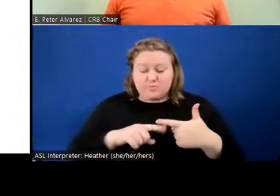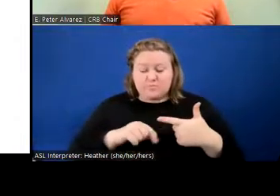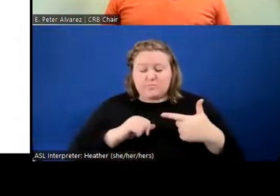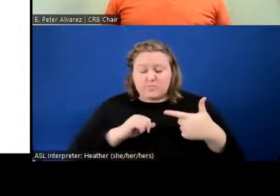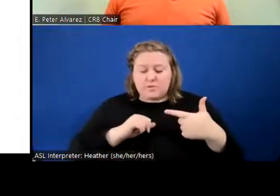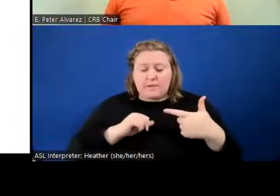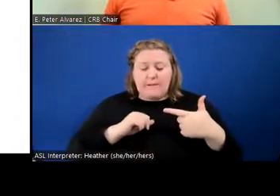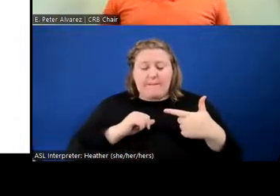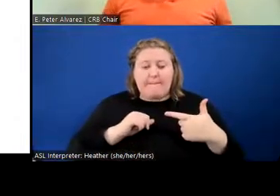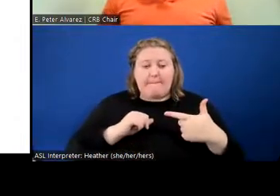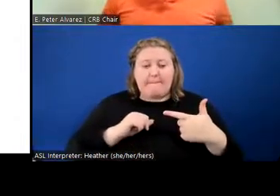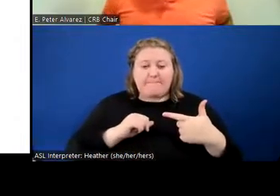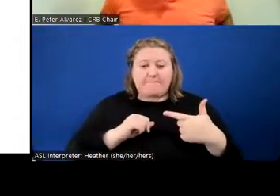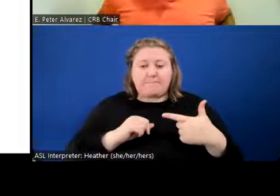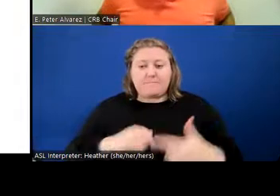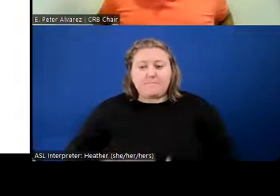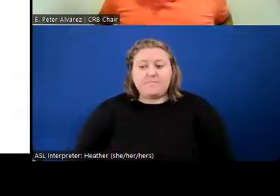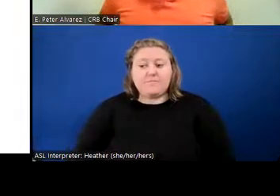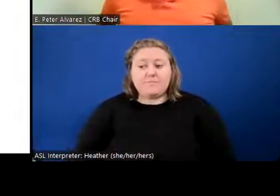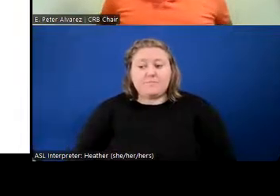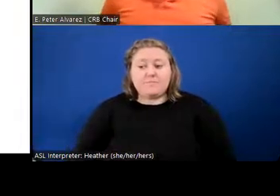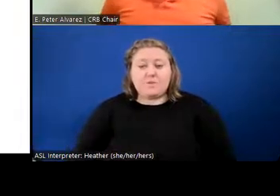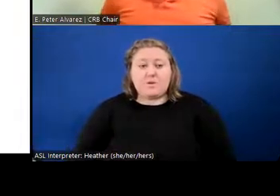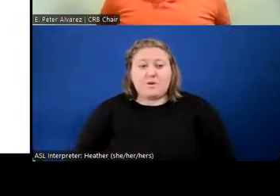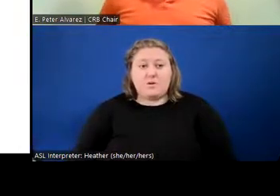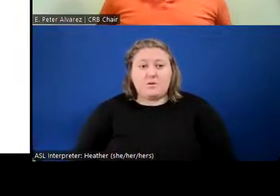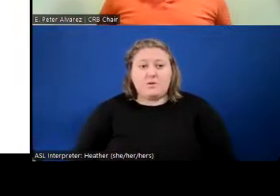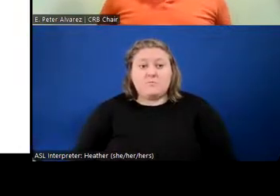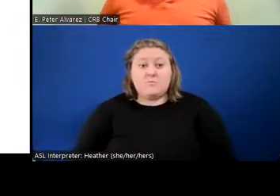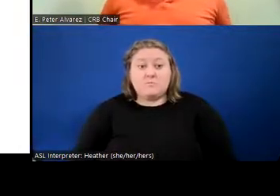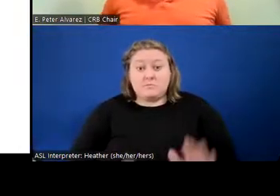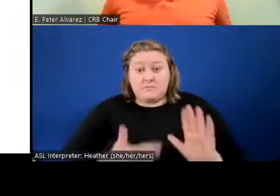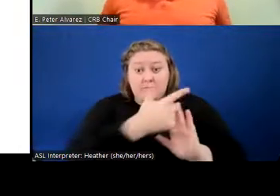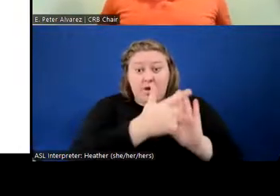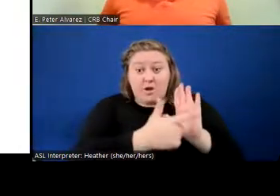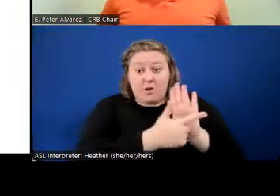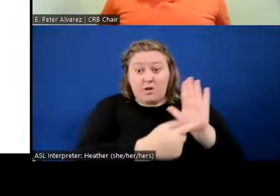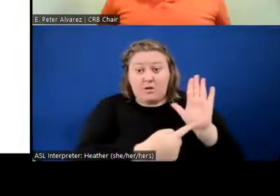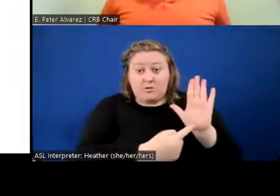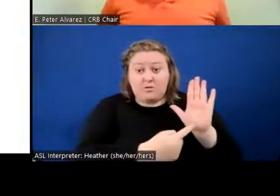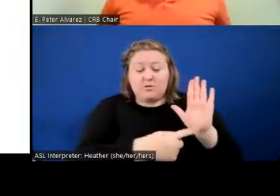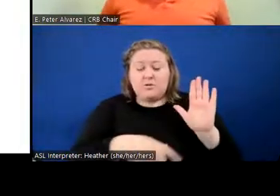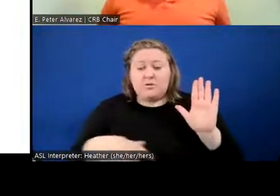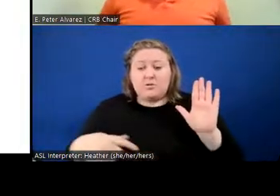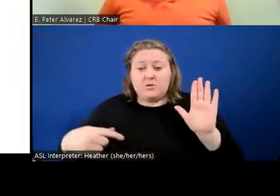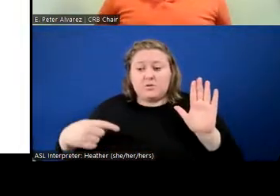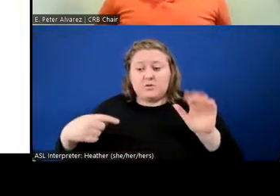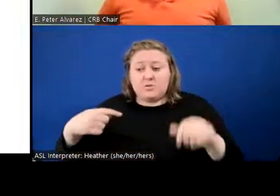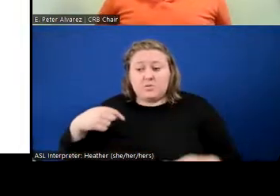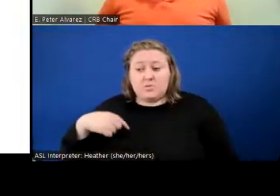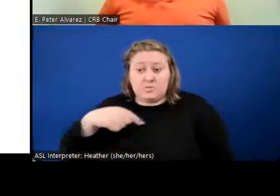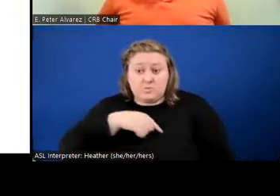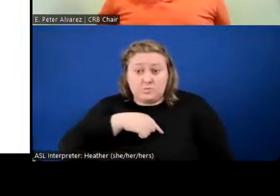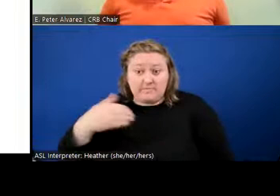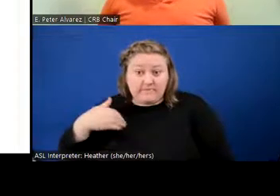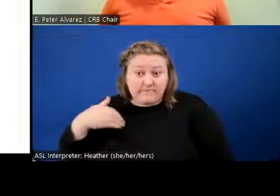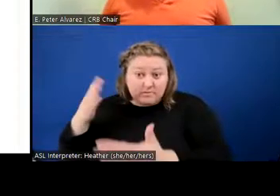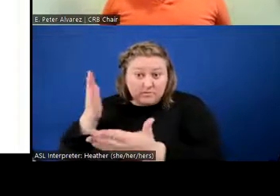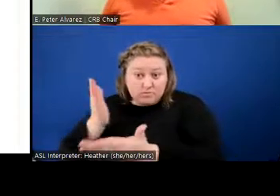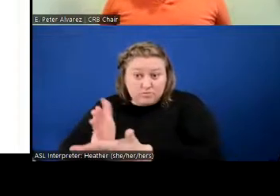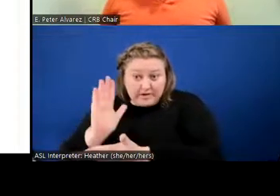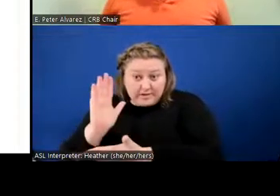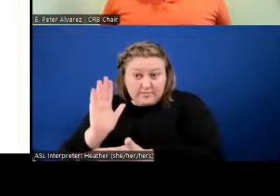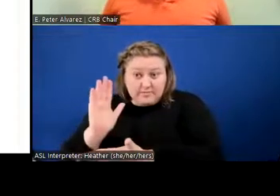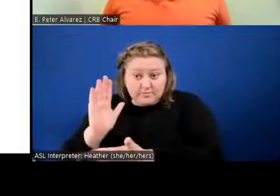by law, have an, uh, have a right, and, um, everybody